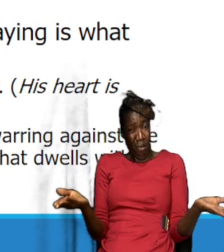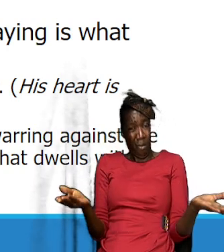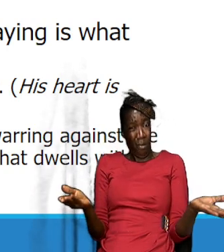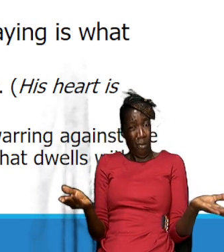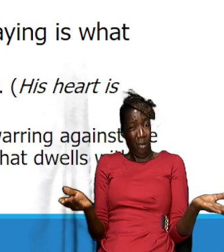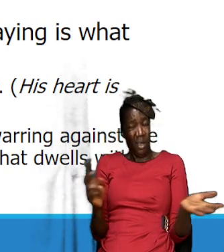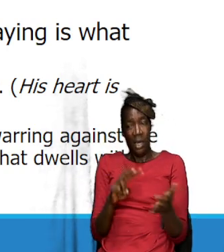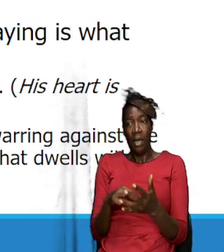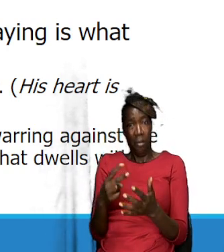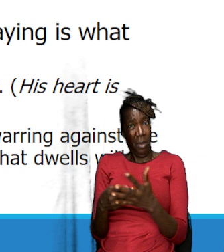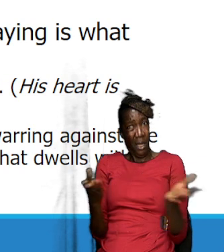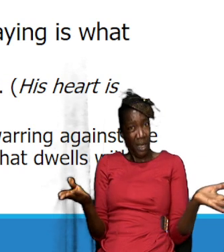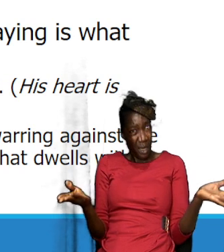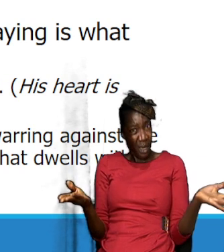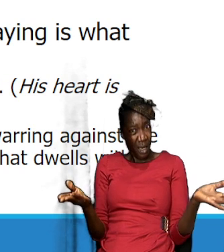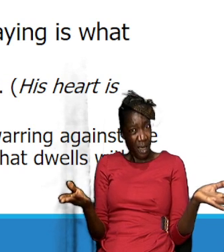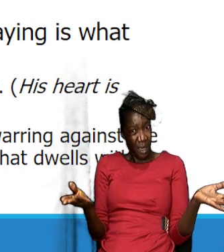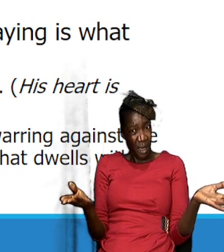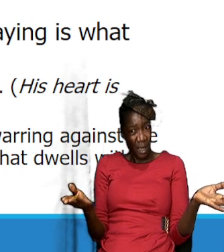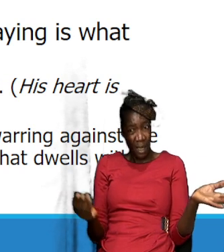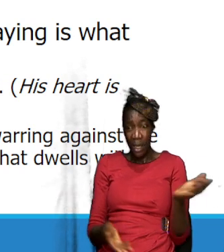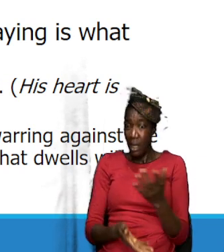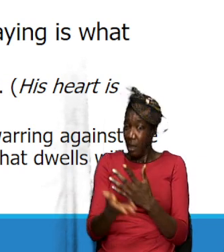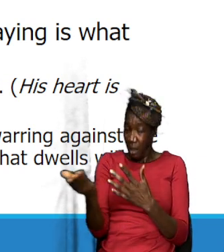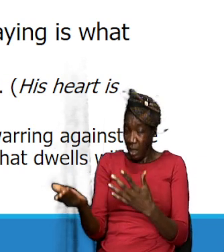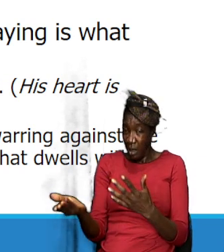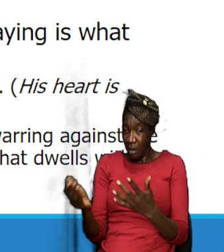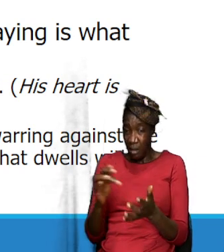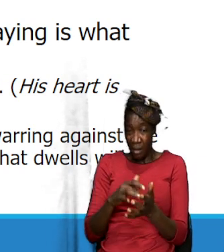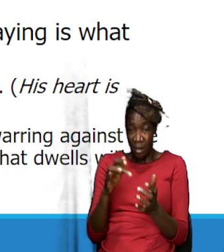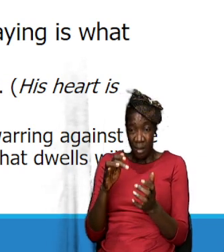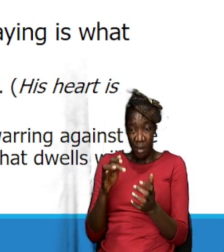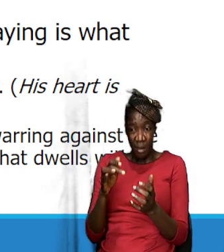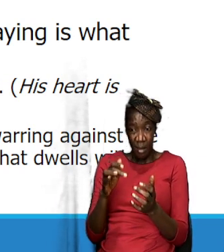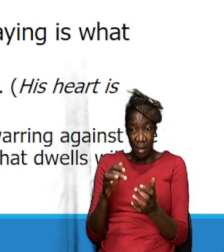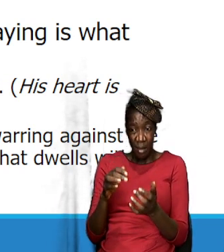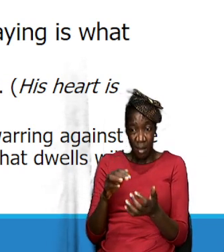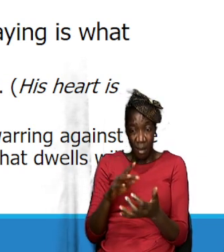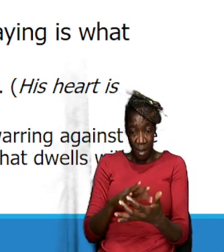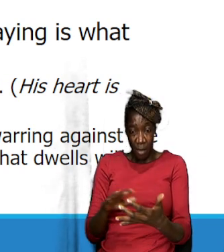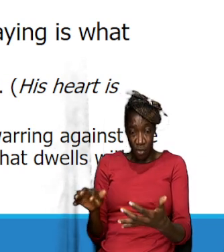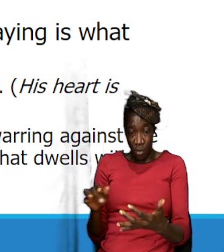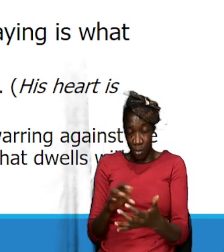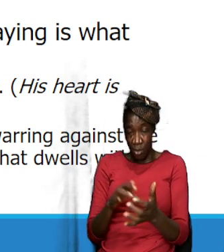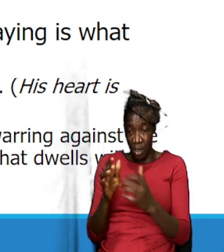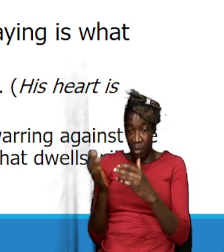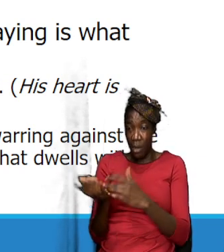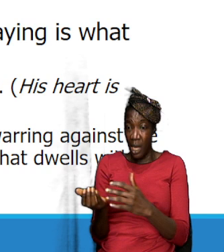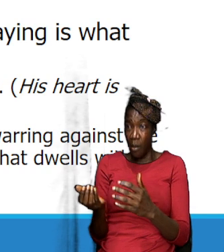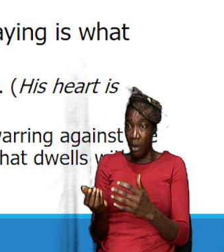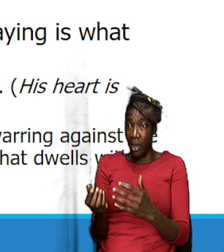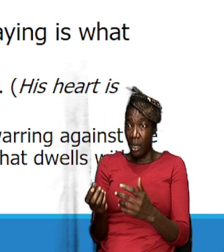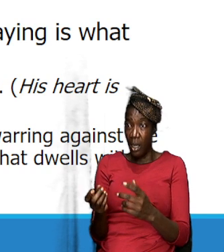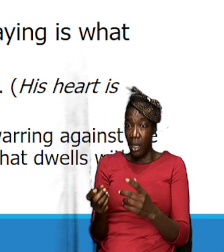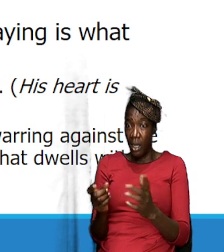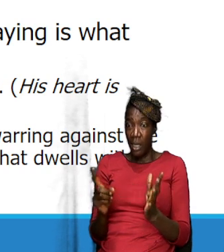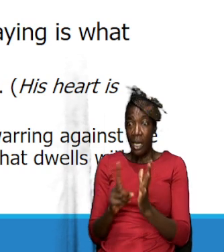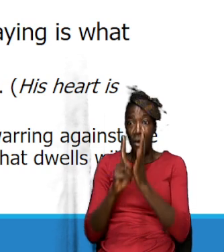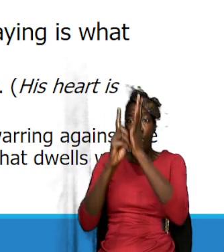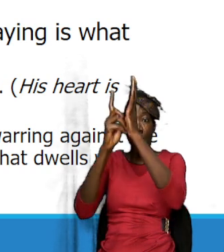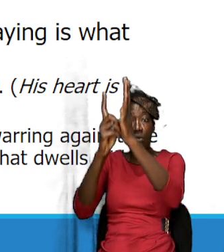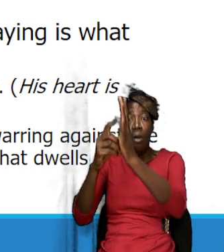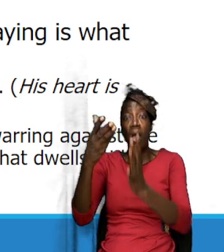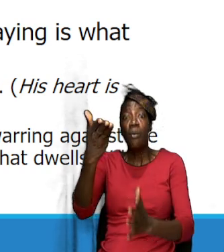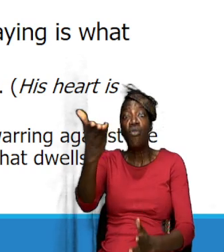find yourself there is a scripture in the Bible that describes you exactly how you